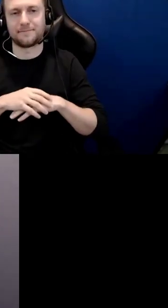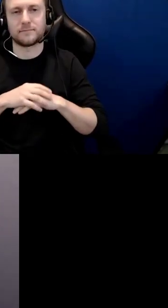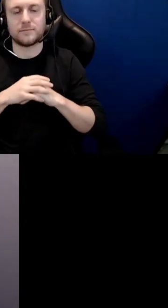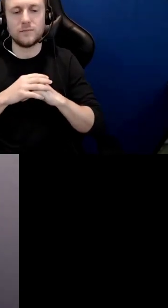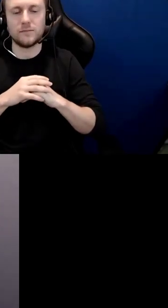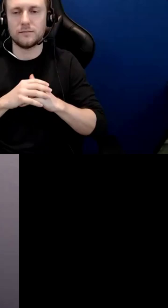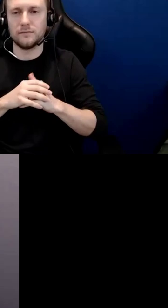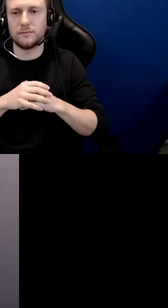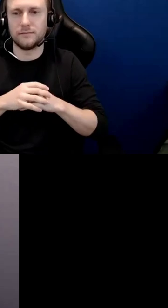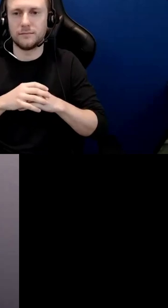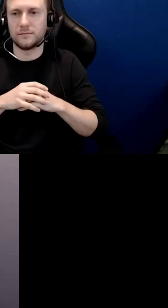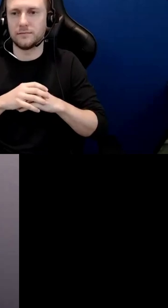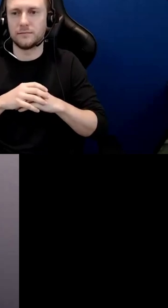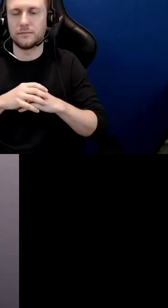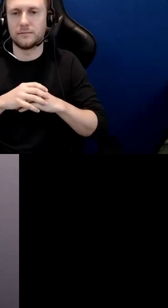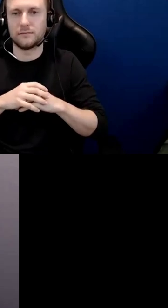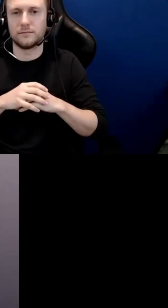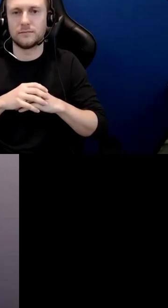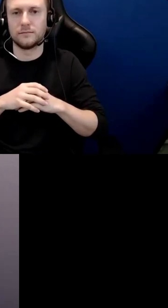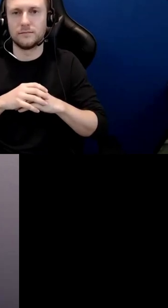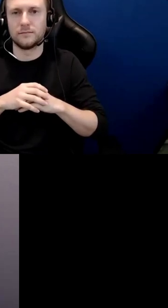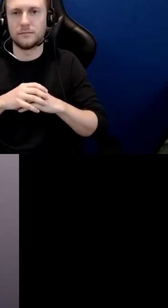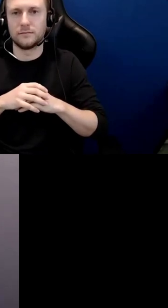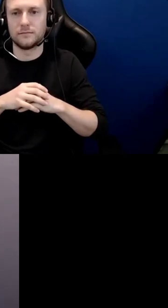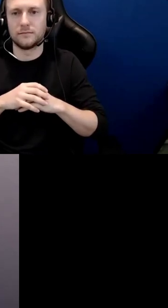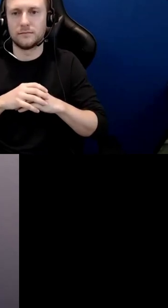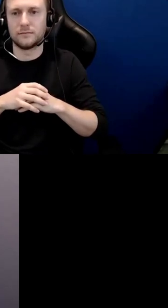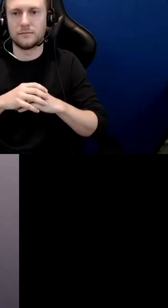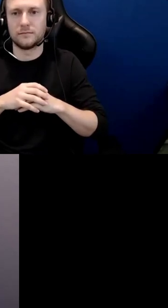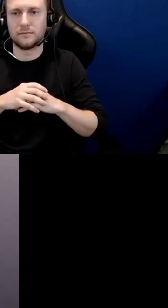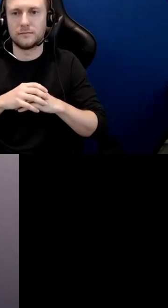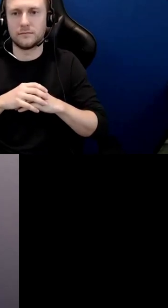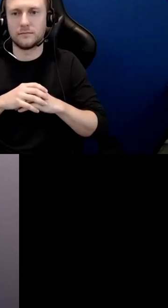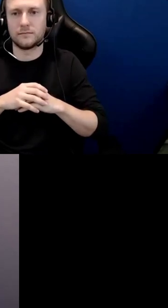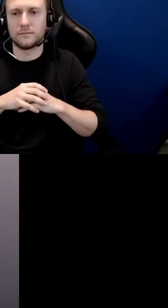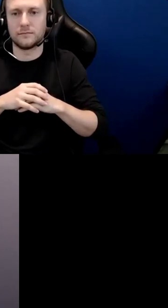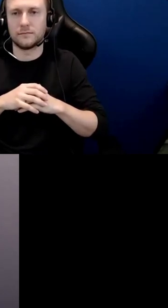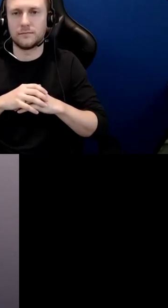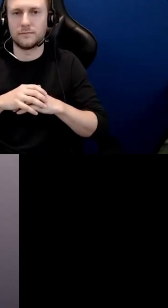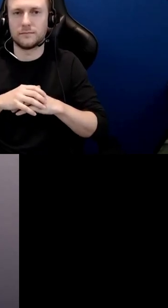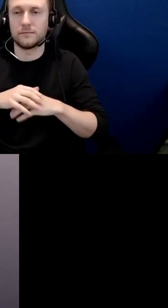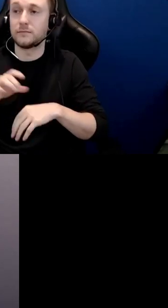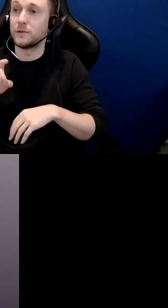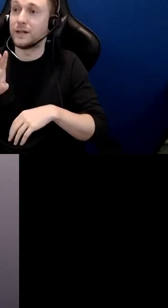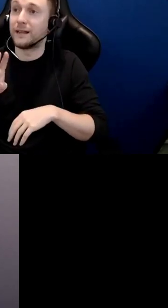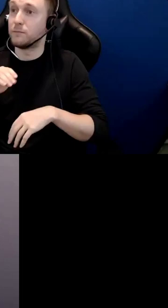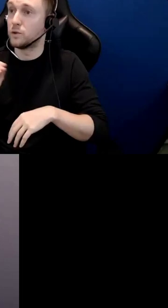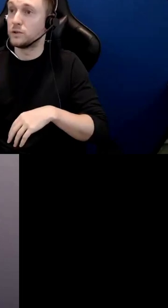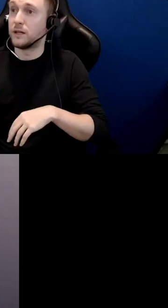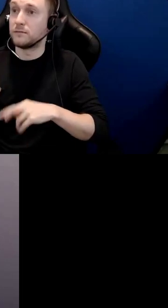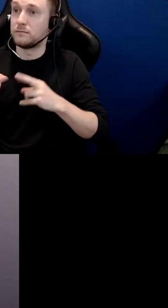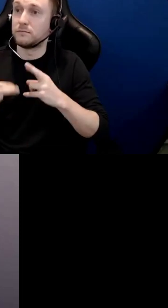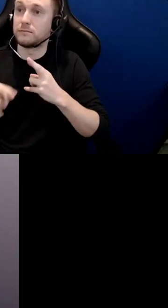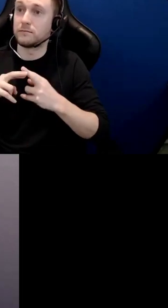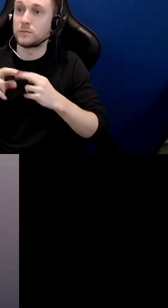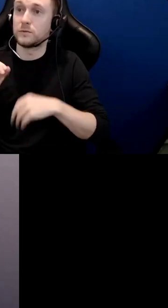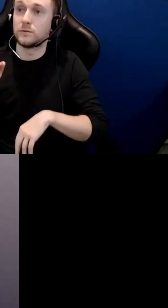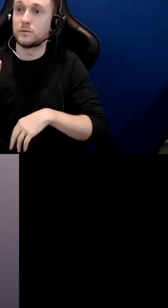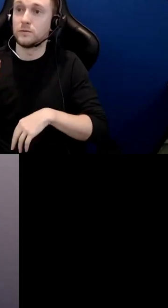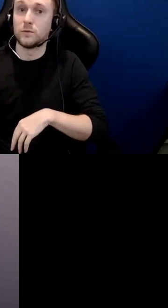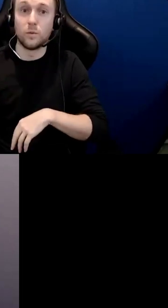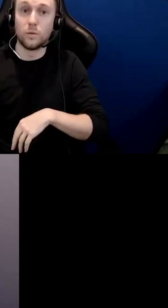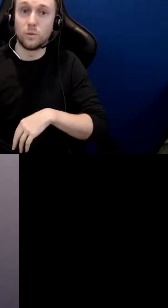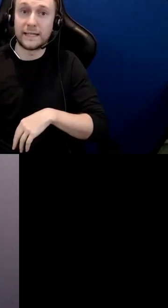i want to honor we have a big 84 saying yes i particularly love the 12 of you who 12 that say i'm sure i'm not sure